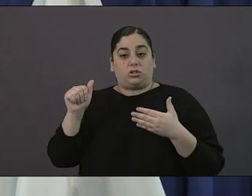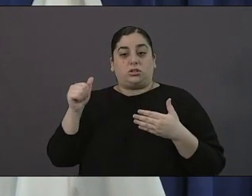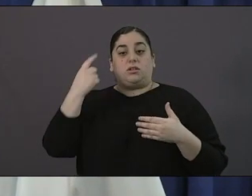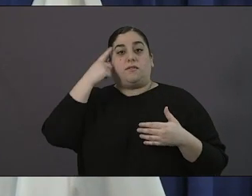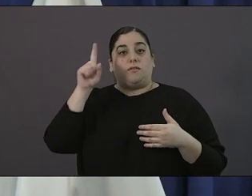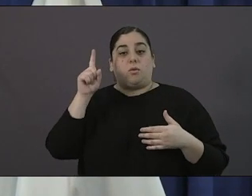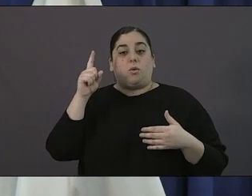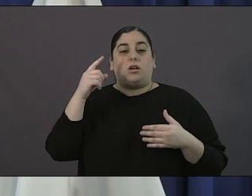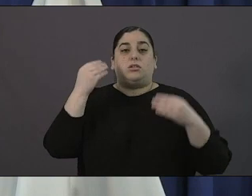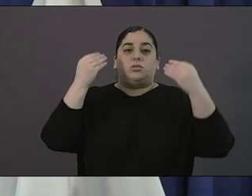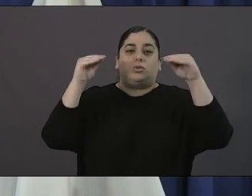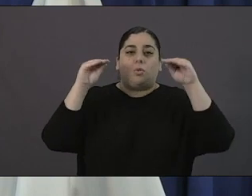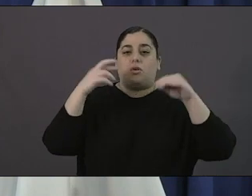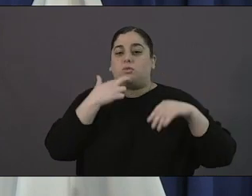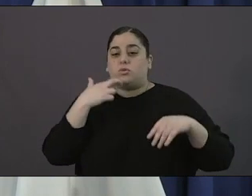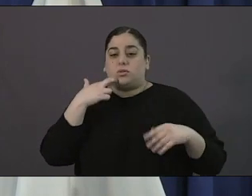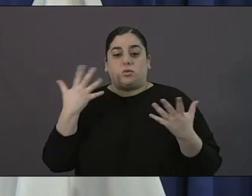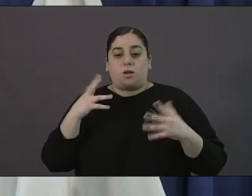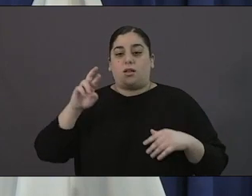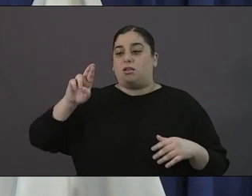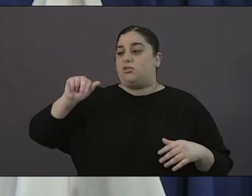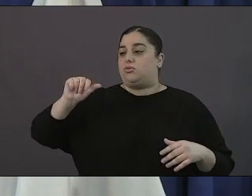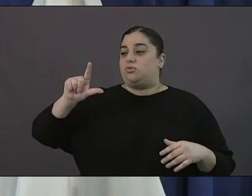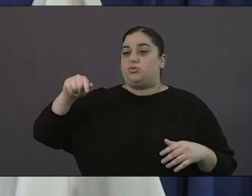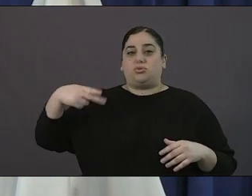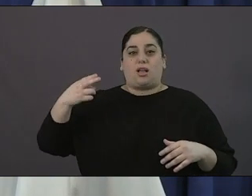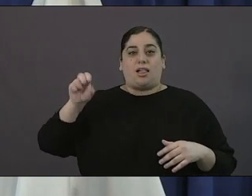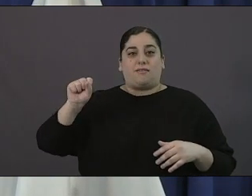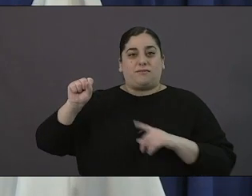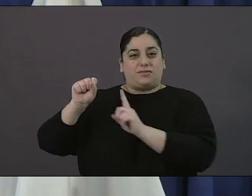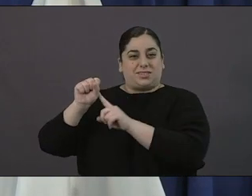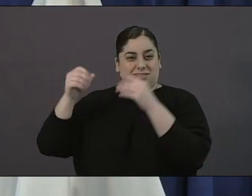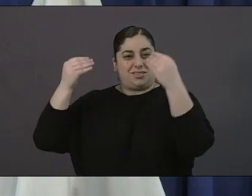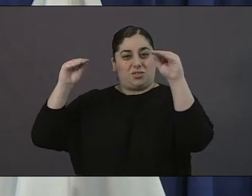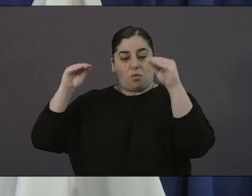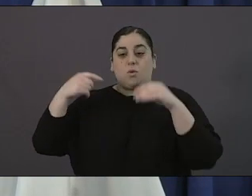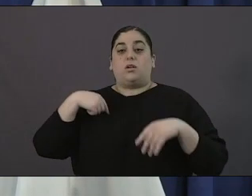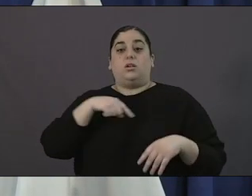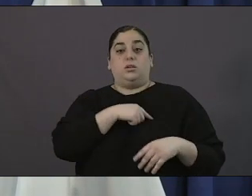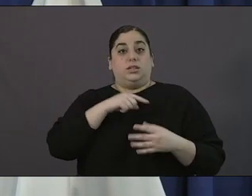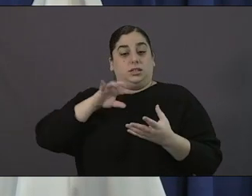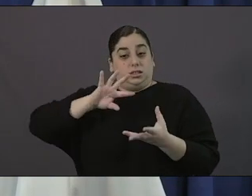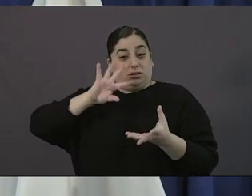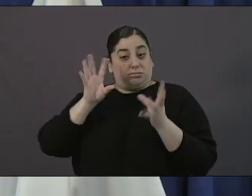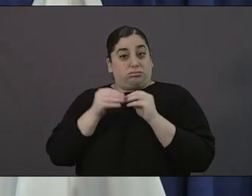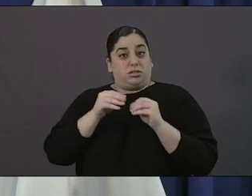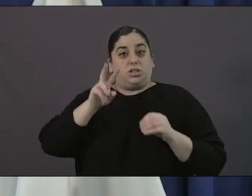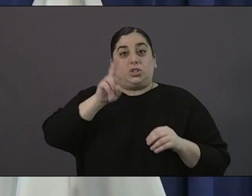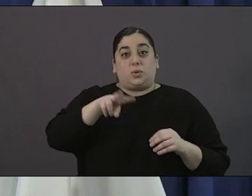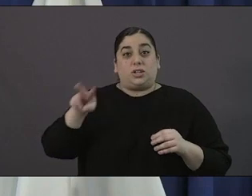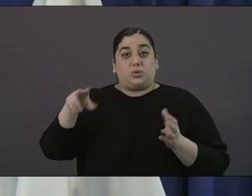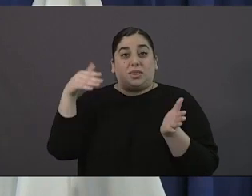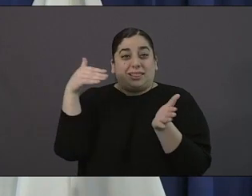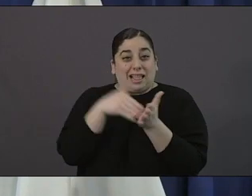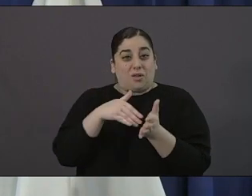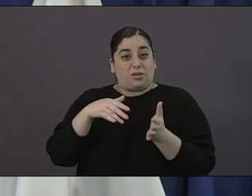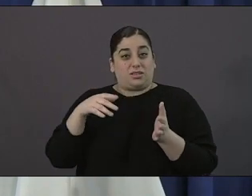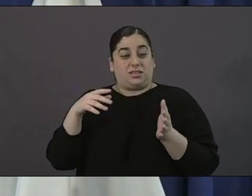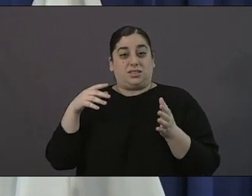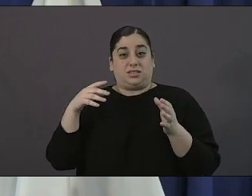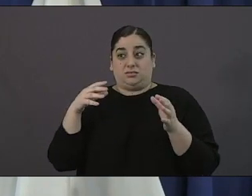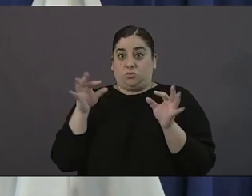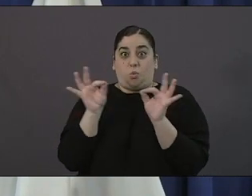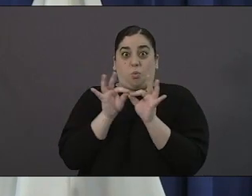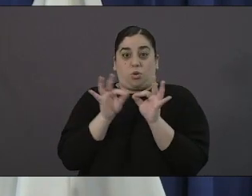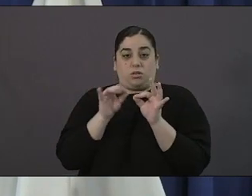of san diegans continuing to step up continuing to help one another i will before i answer media questions again